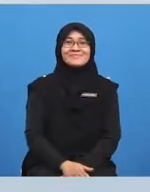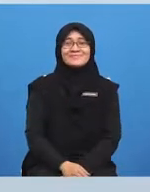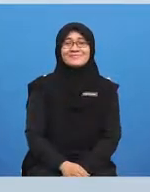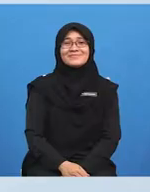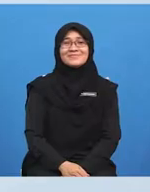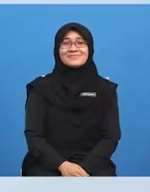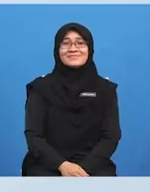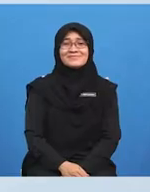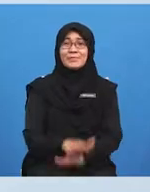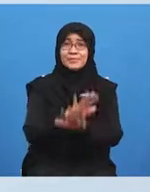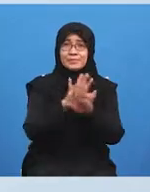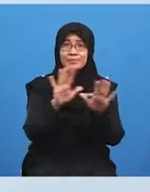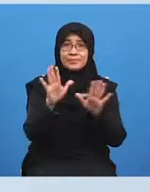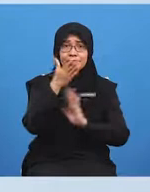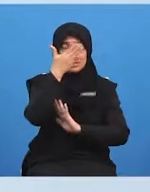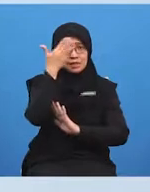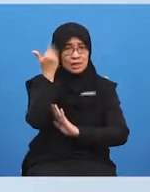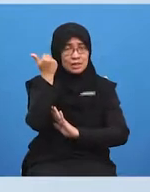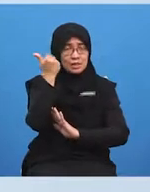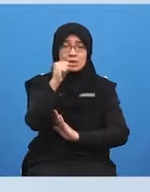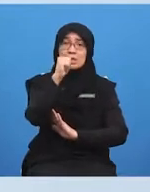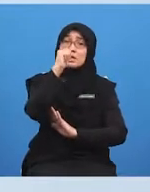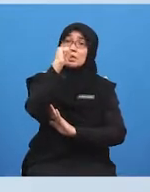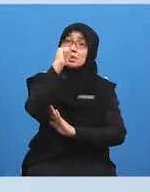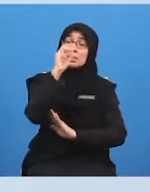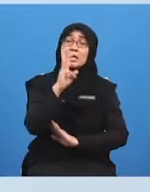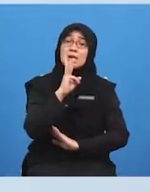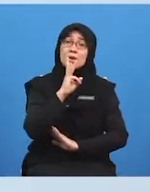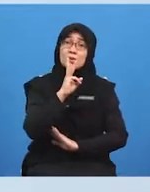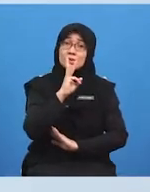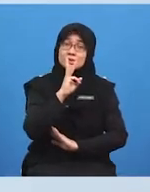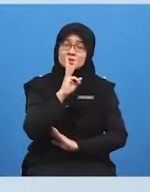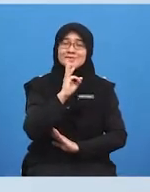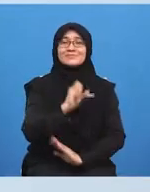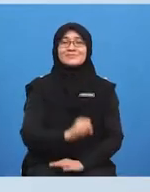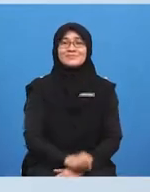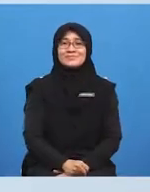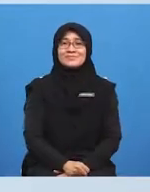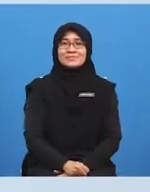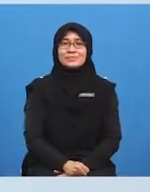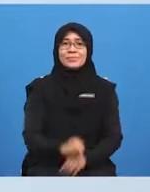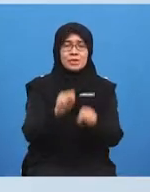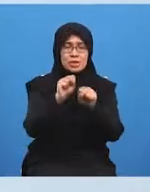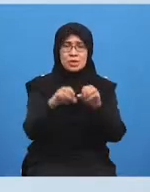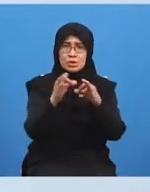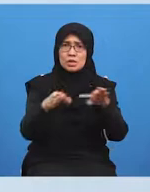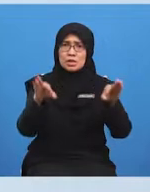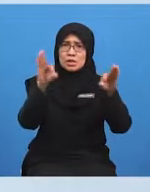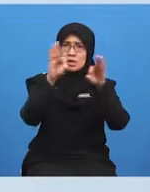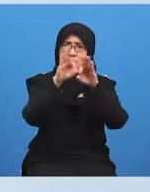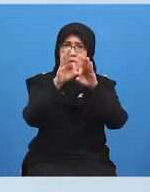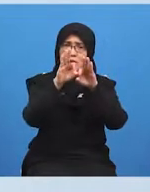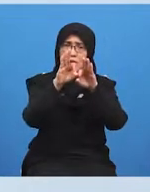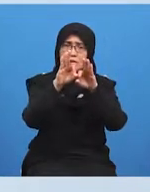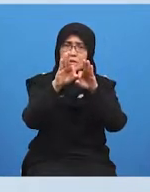here don't forget to grab your drinking bottle and get a quick drink it's so important to keep